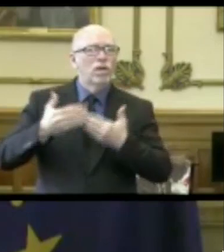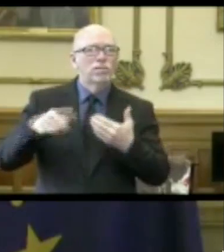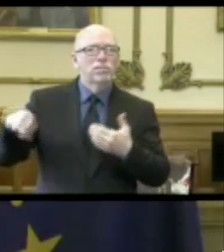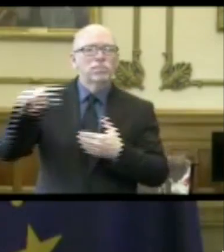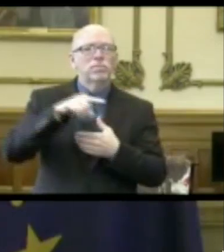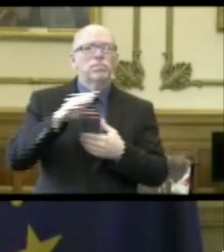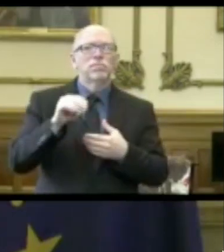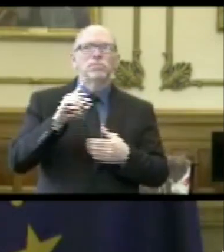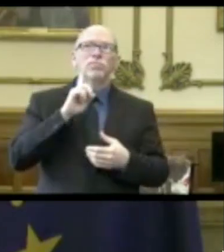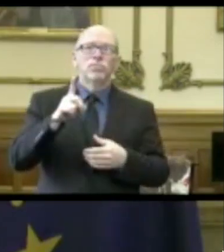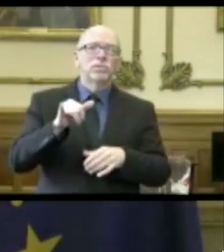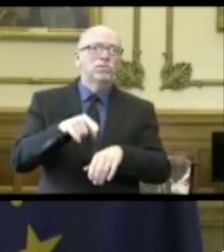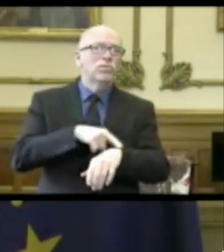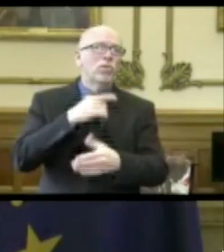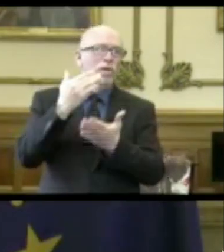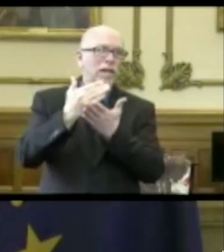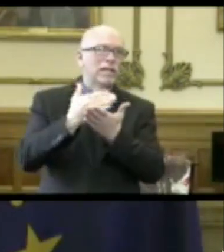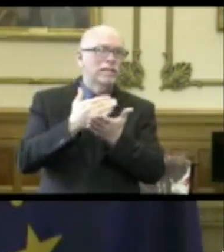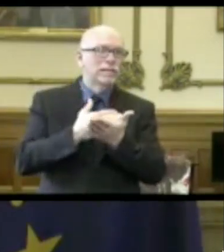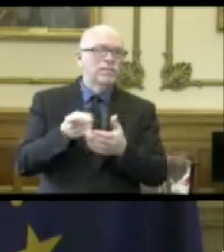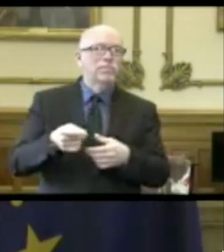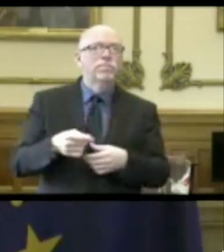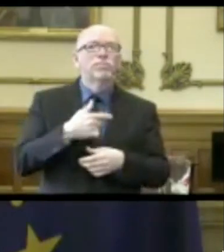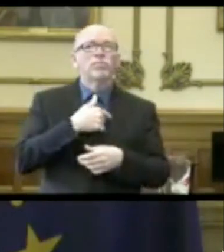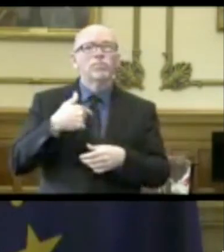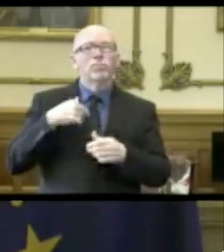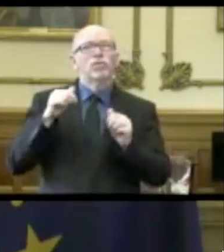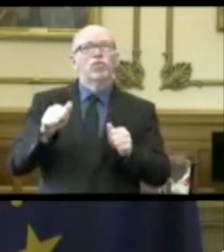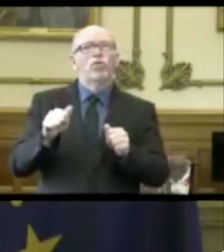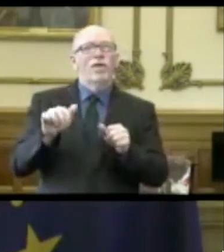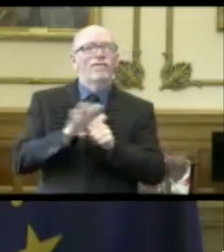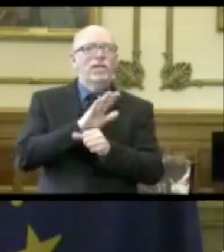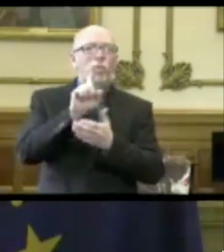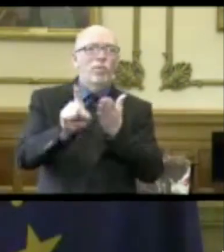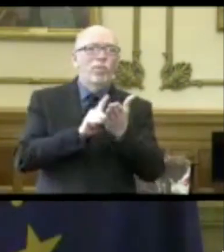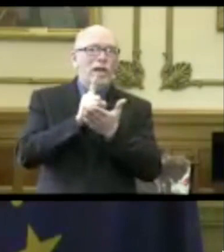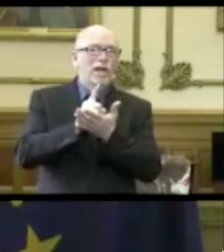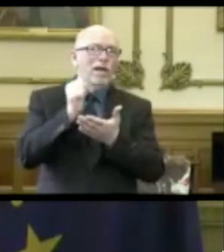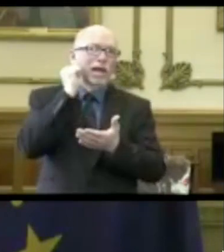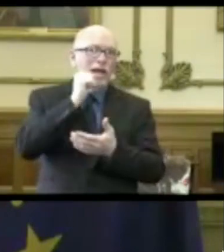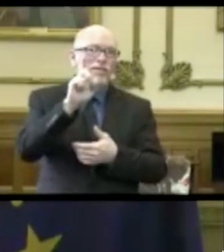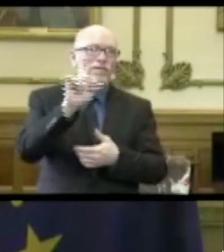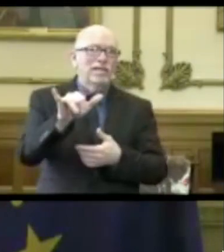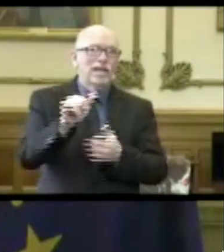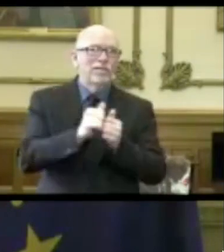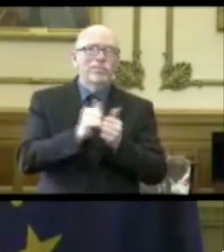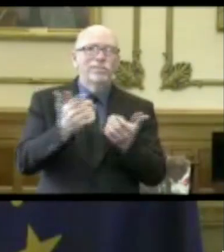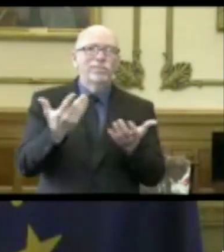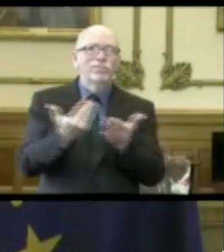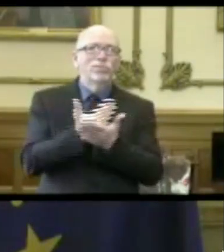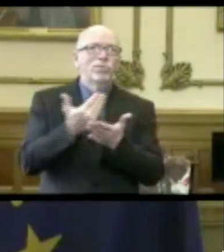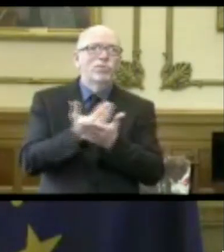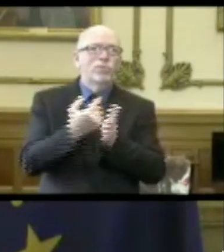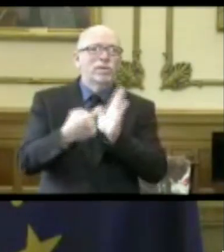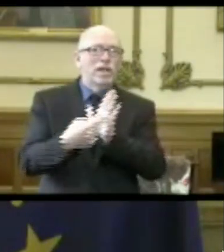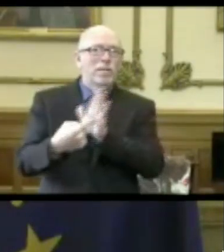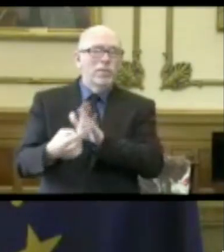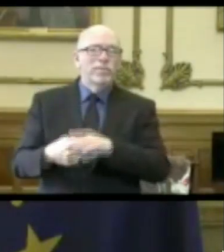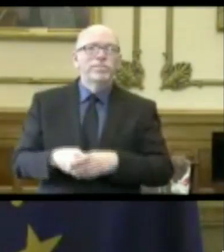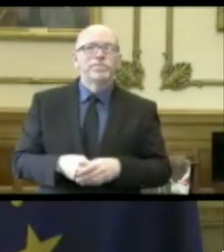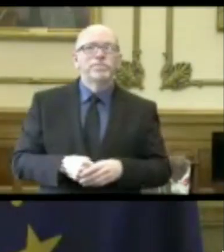and that's a long list. We literally could fill a whole hour with that every single day with new examples.